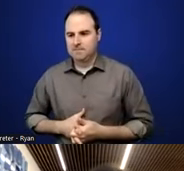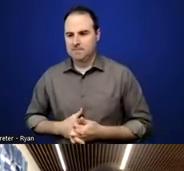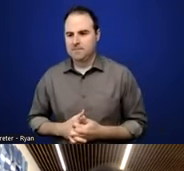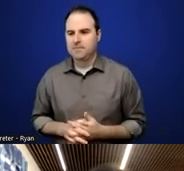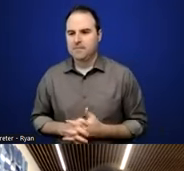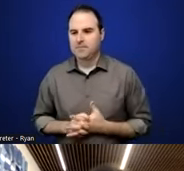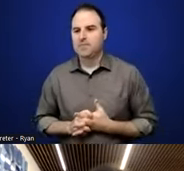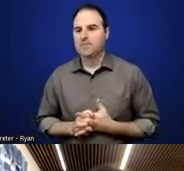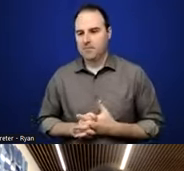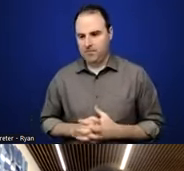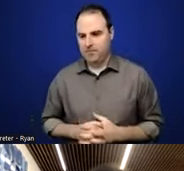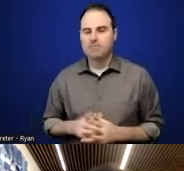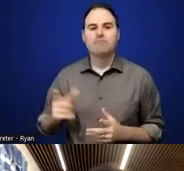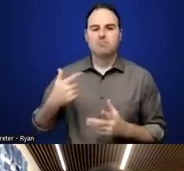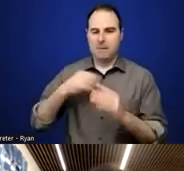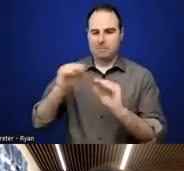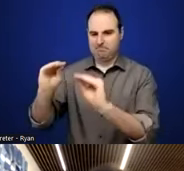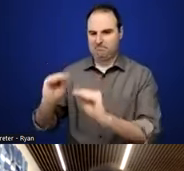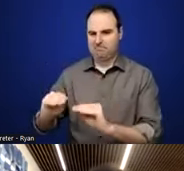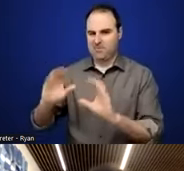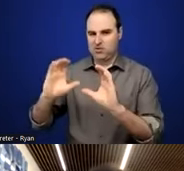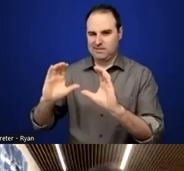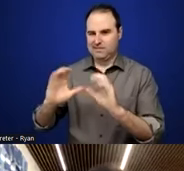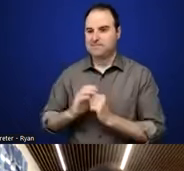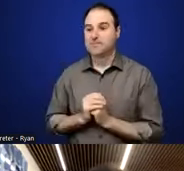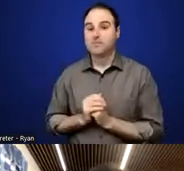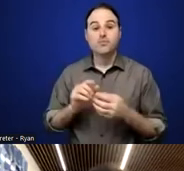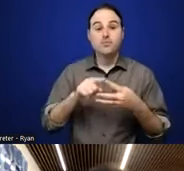Where have you had meaningful interactions with oral histories?